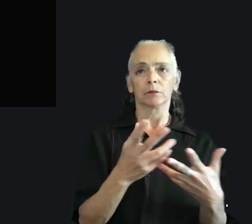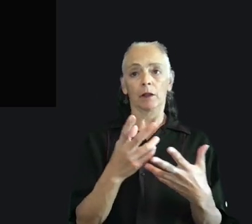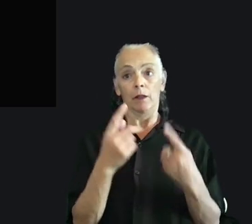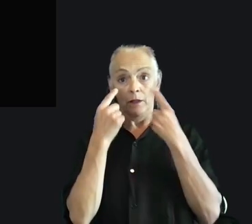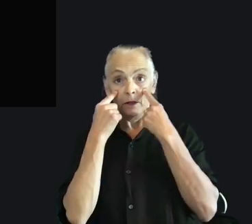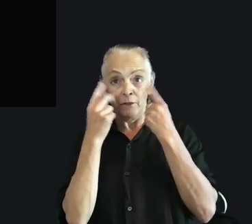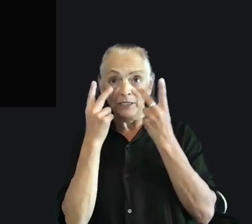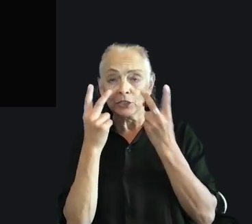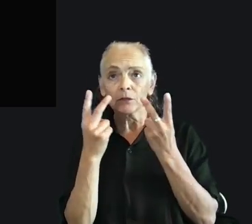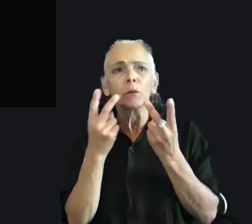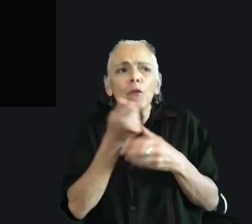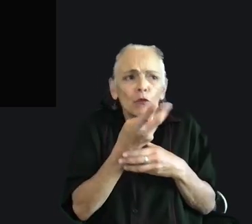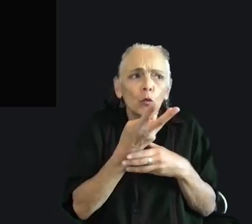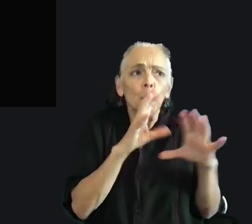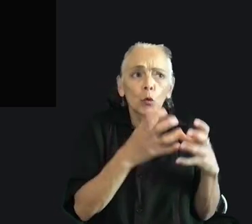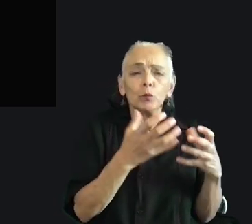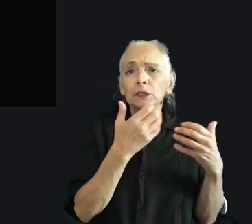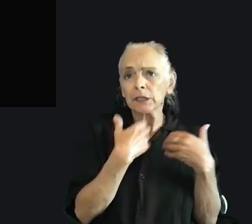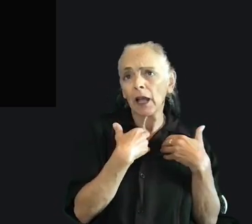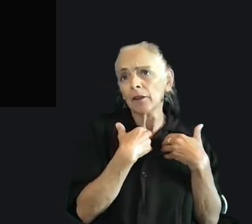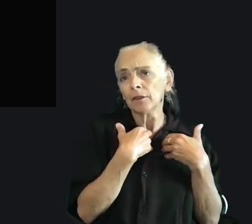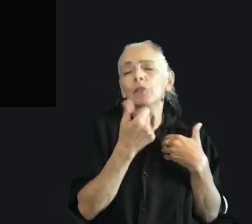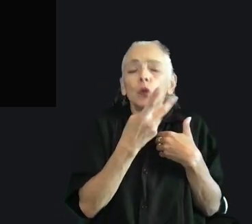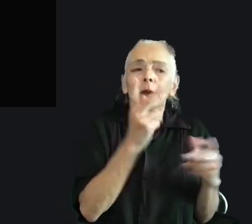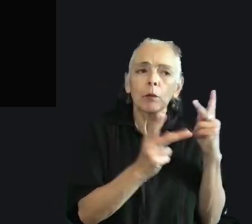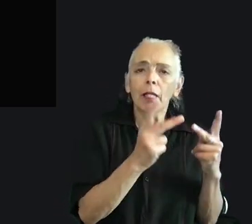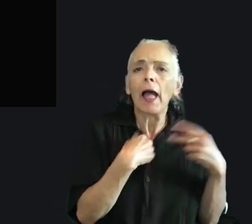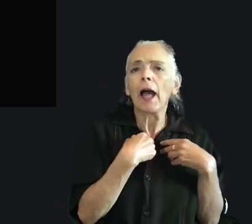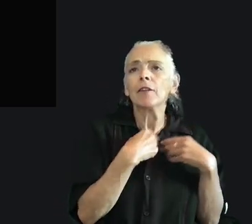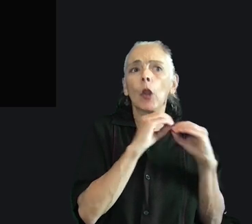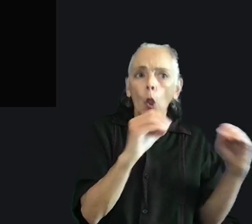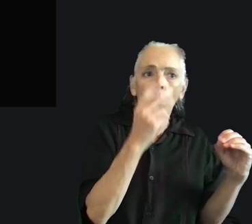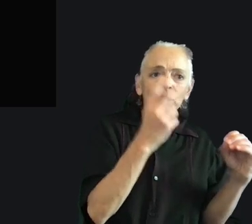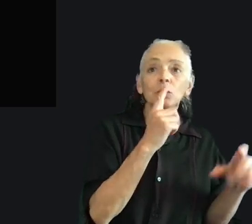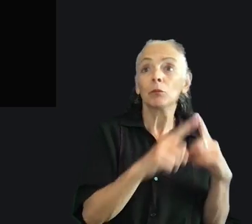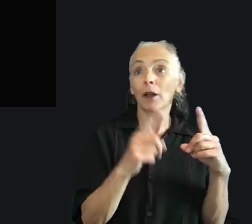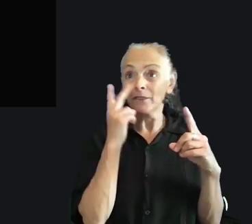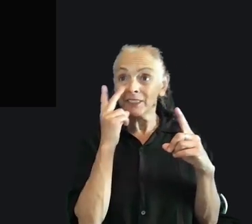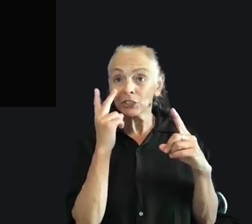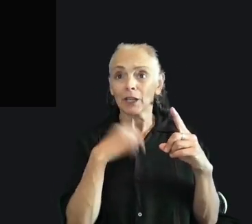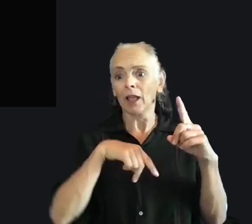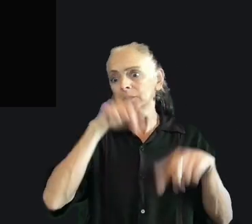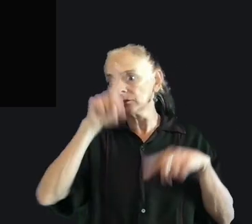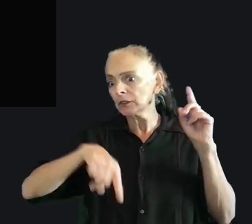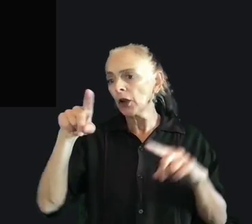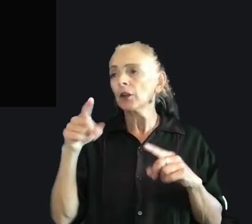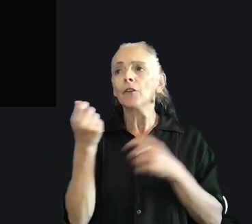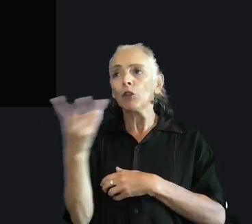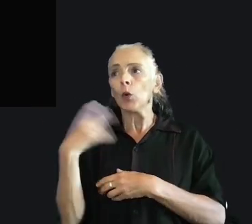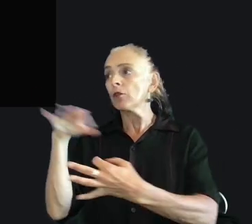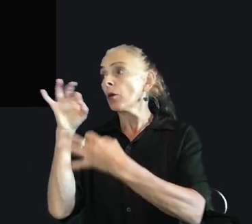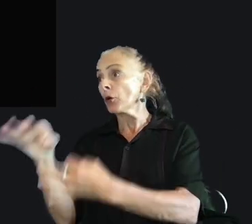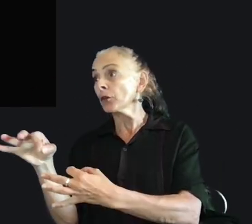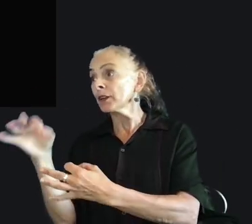of people who are blind with no vision, but vision is a long spectrum of experiences, and very few people have perfect eyesight, and very few